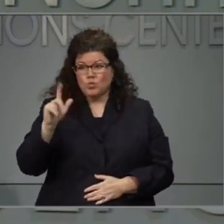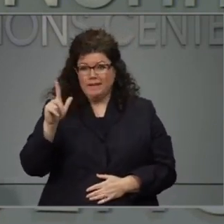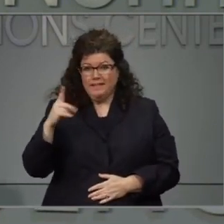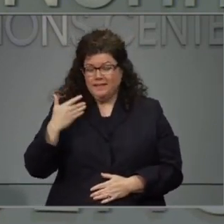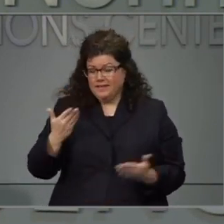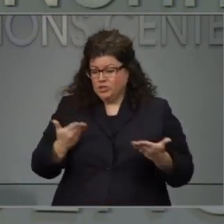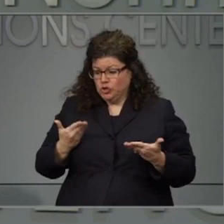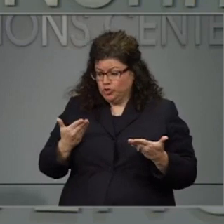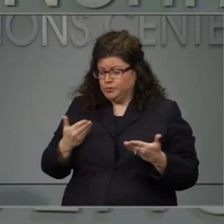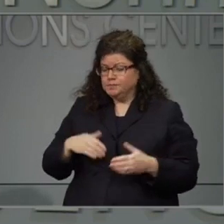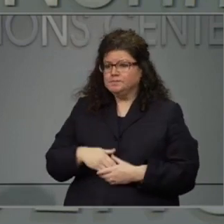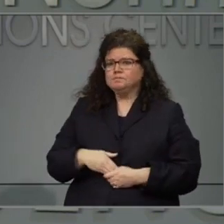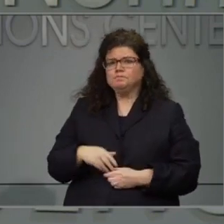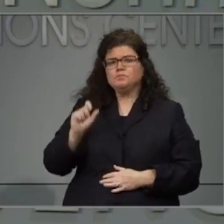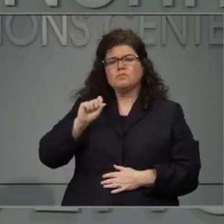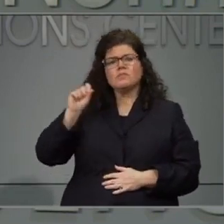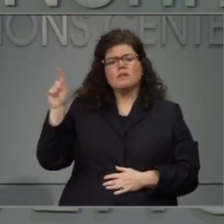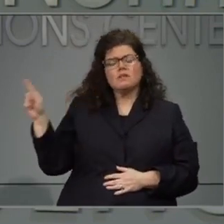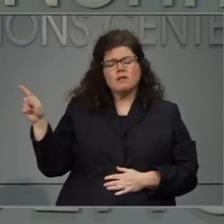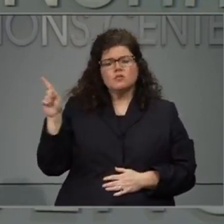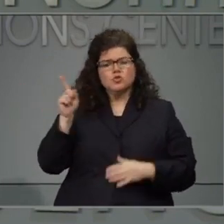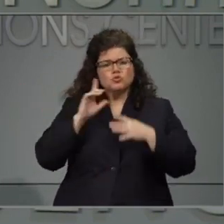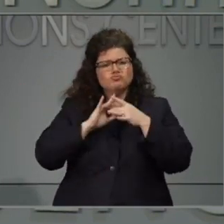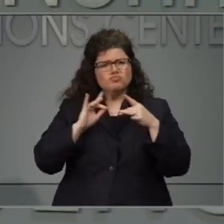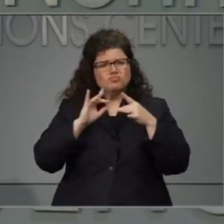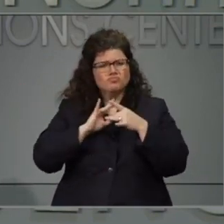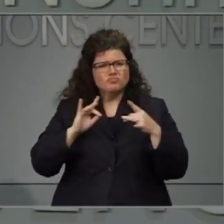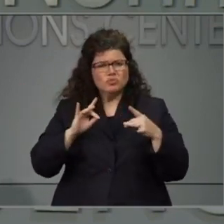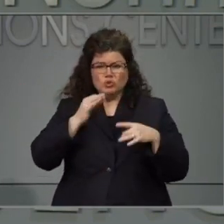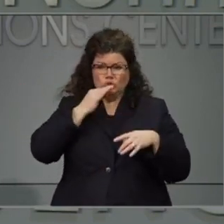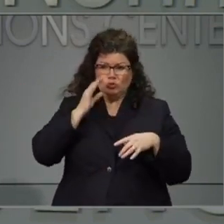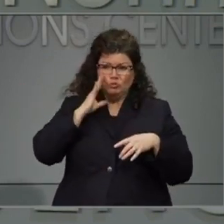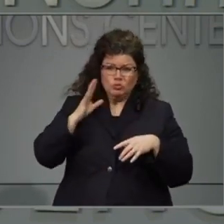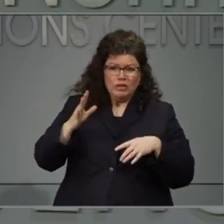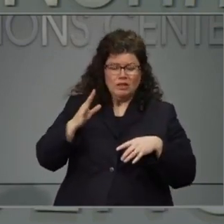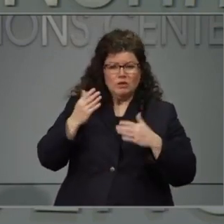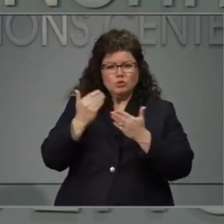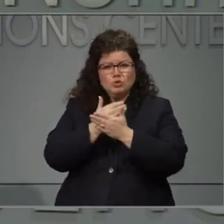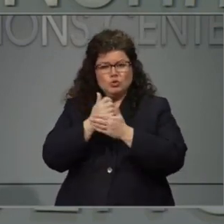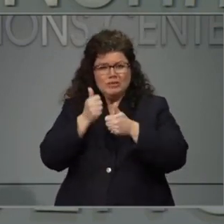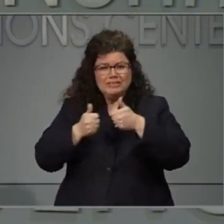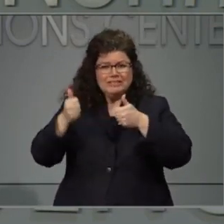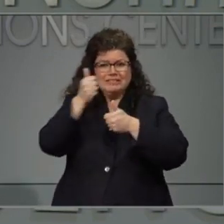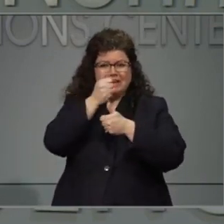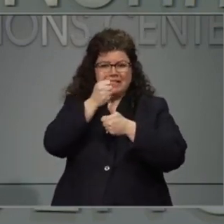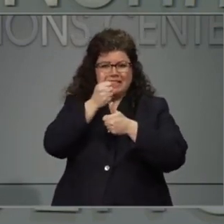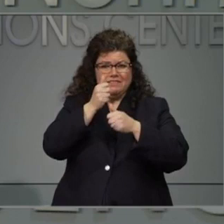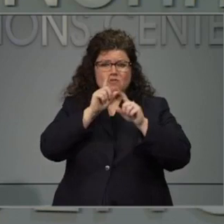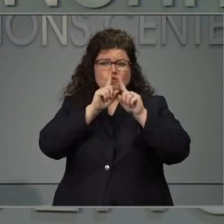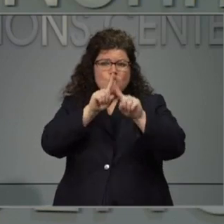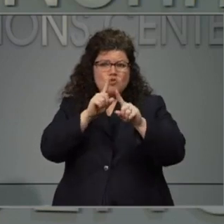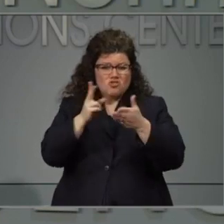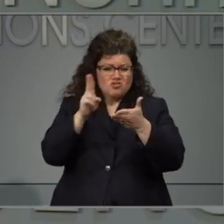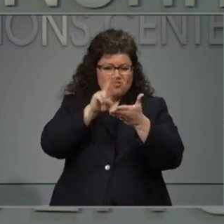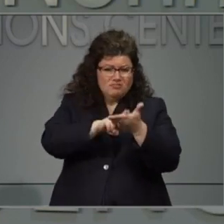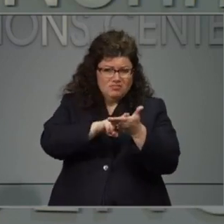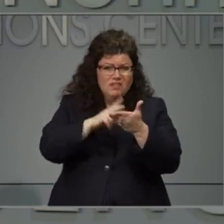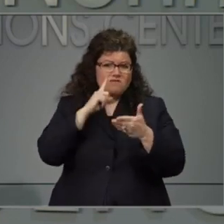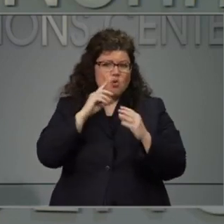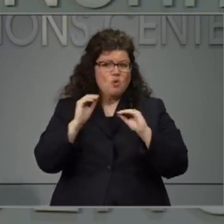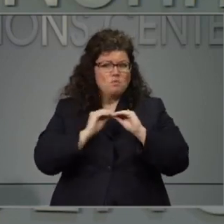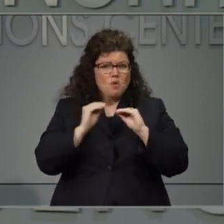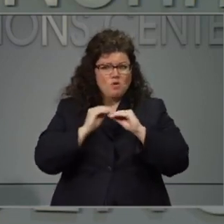Radio. I believe you talked also about a forthcoming executive order regarding freeing up hospital space. Can you explain